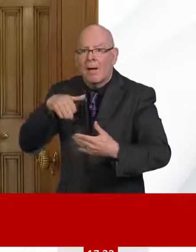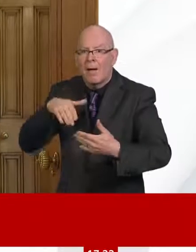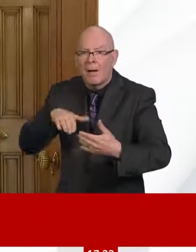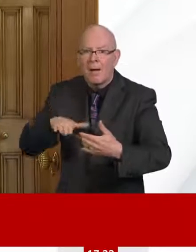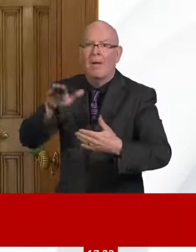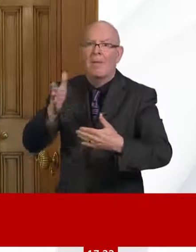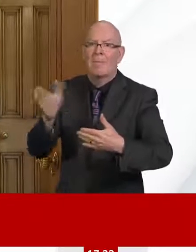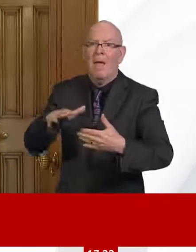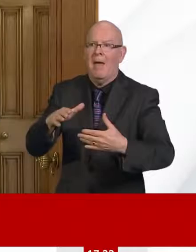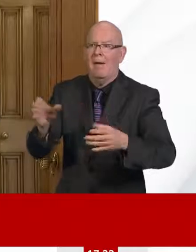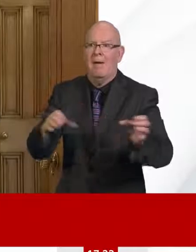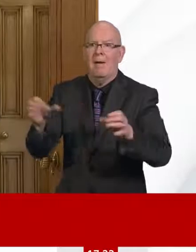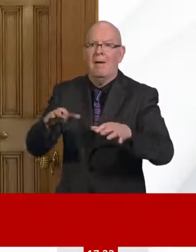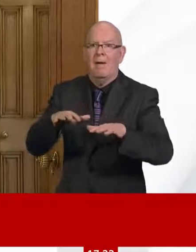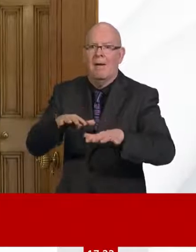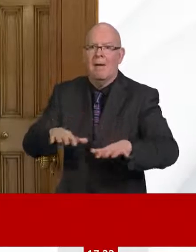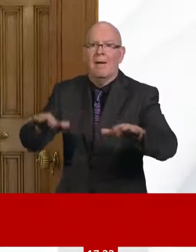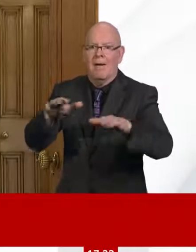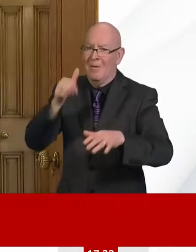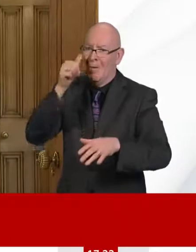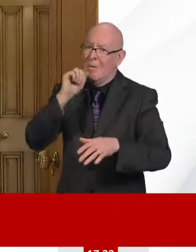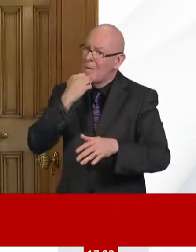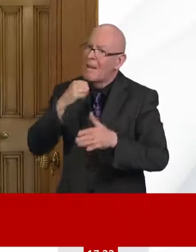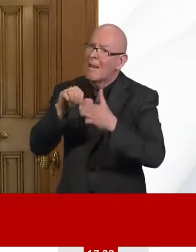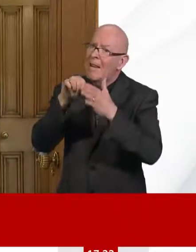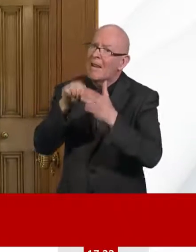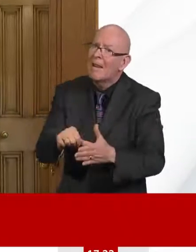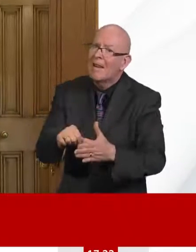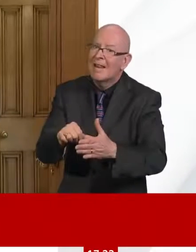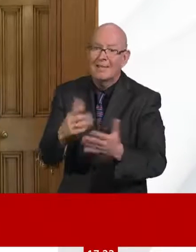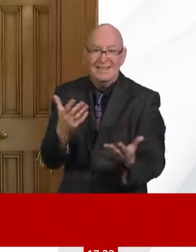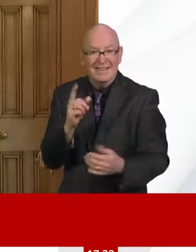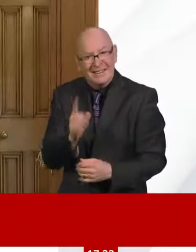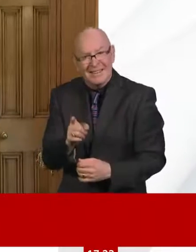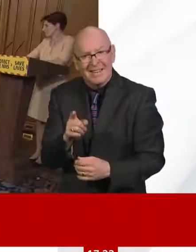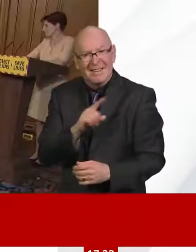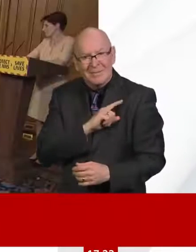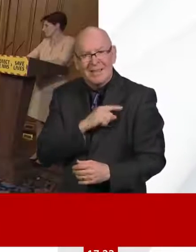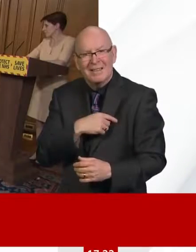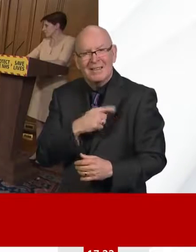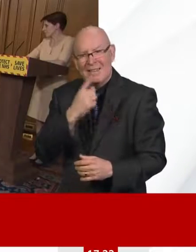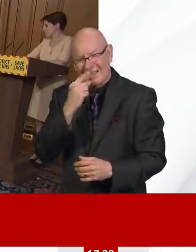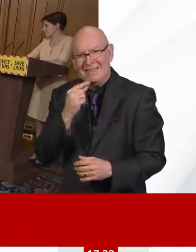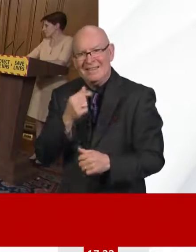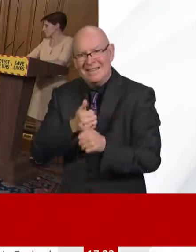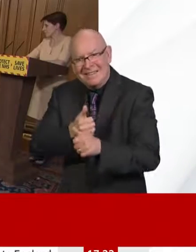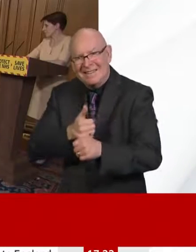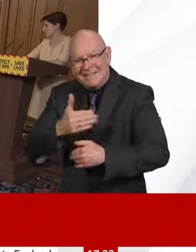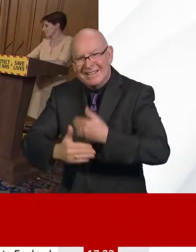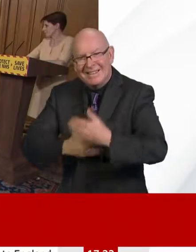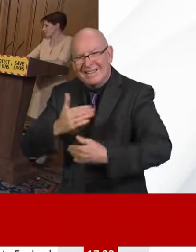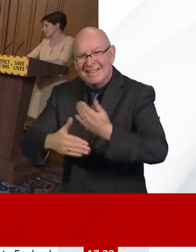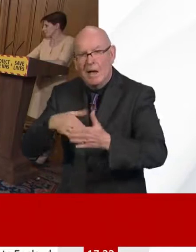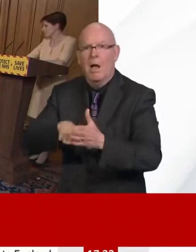you I do believe that is possible in that sense, when you talk about getting back to normal. But I sense you might have a follow up on that. So please, please do ask.